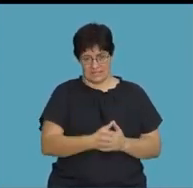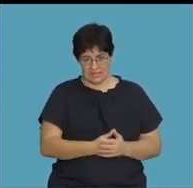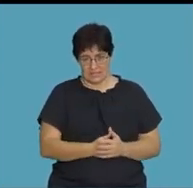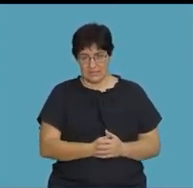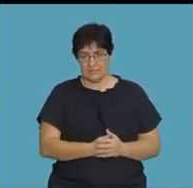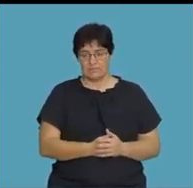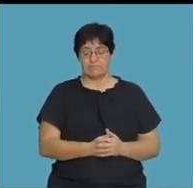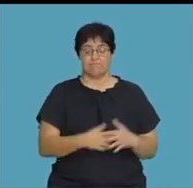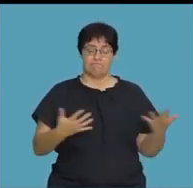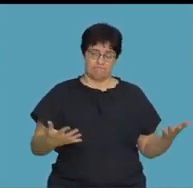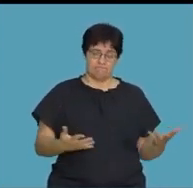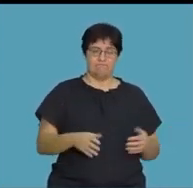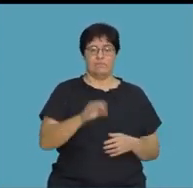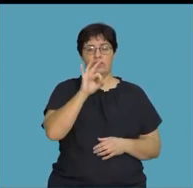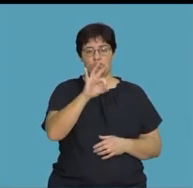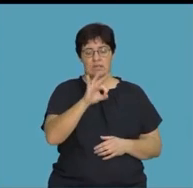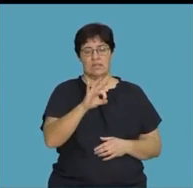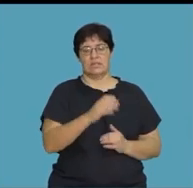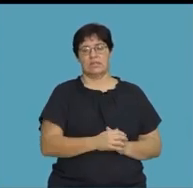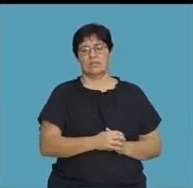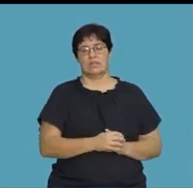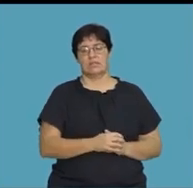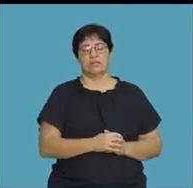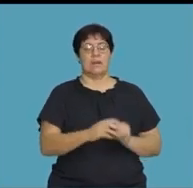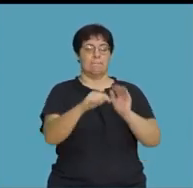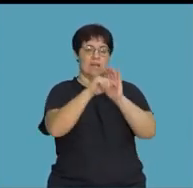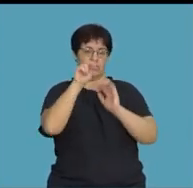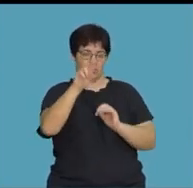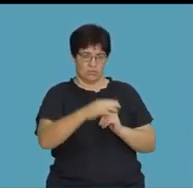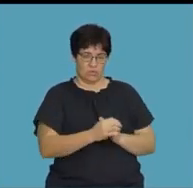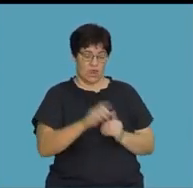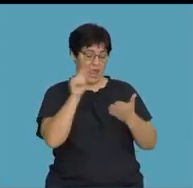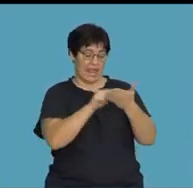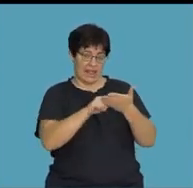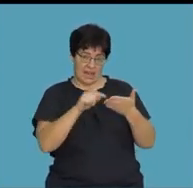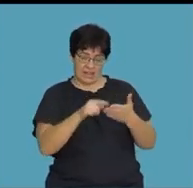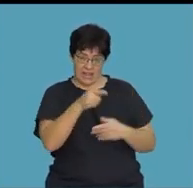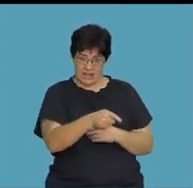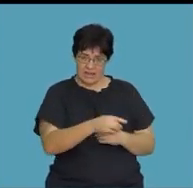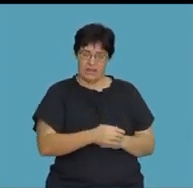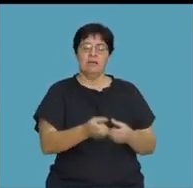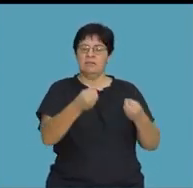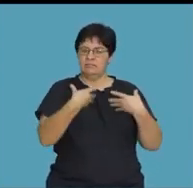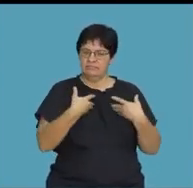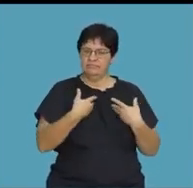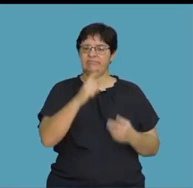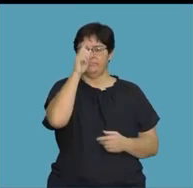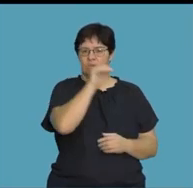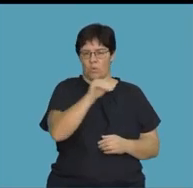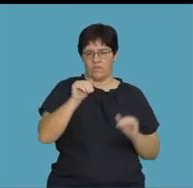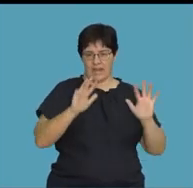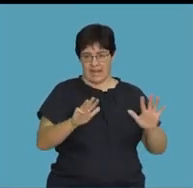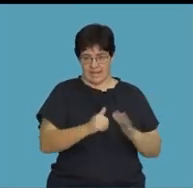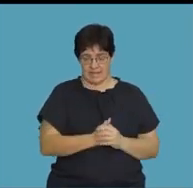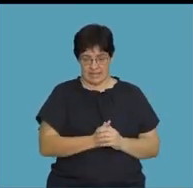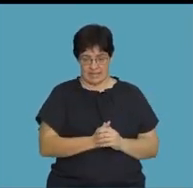a typical example. 3 raised to an exponent of 2. If you press your calculator on this, it will give you 1